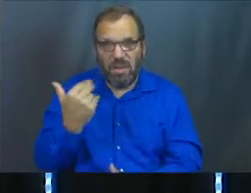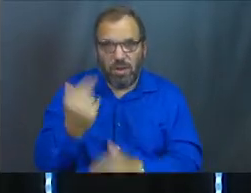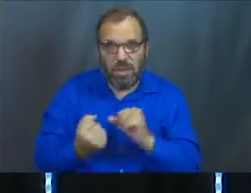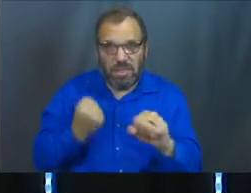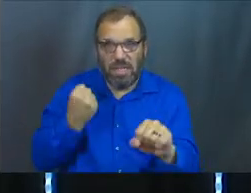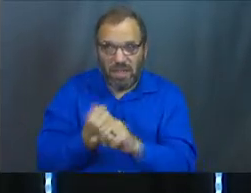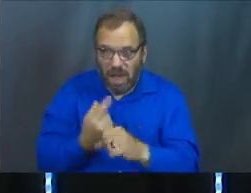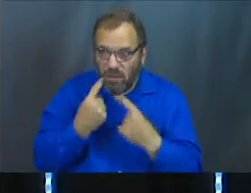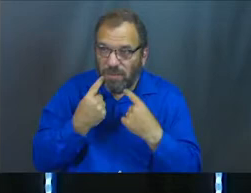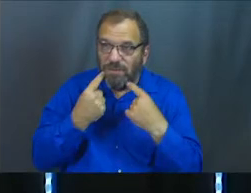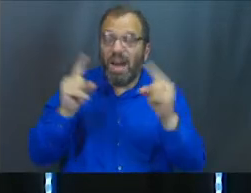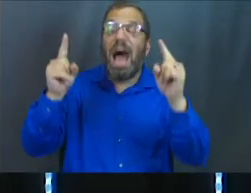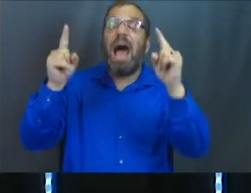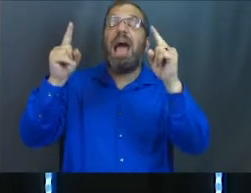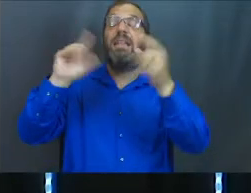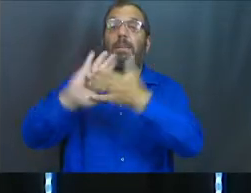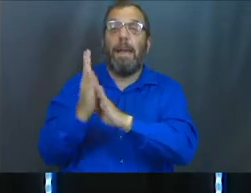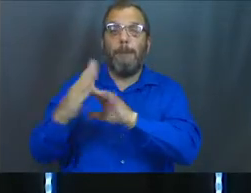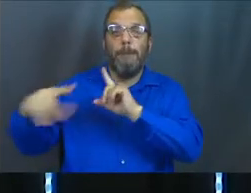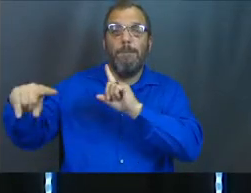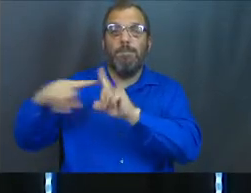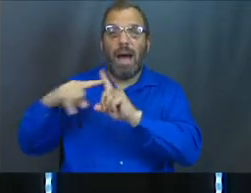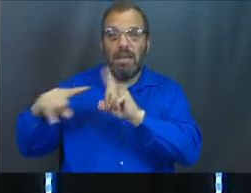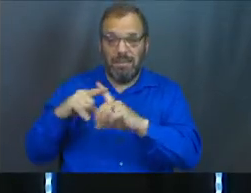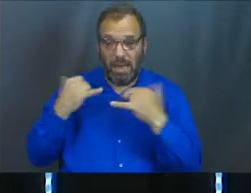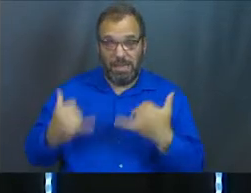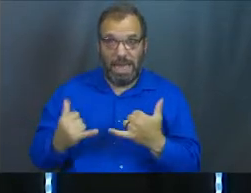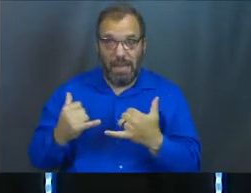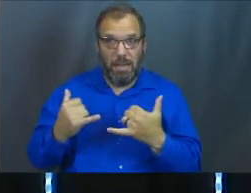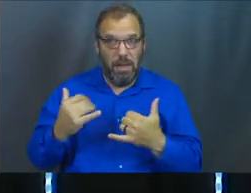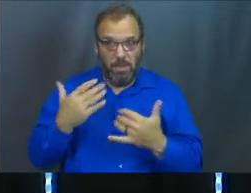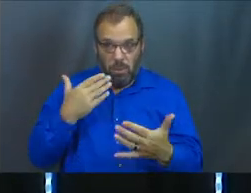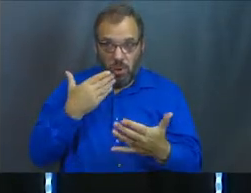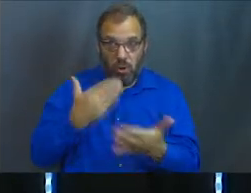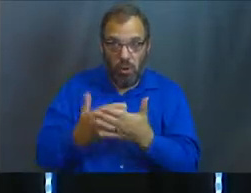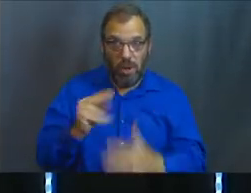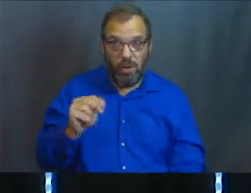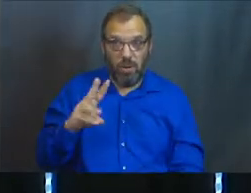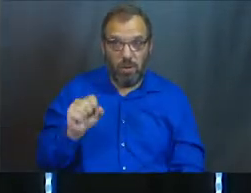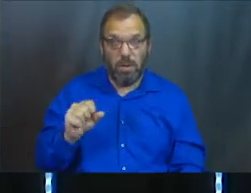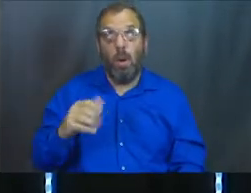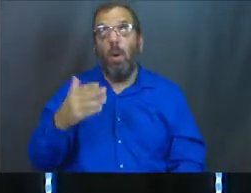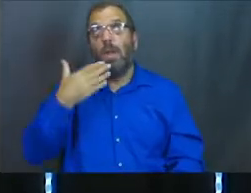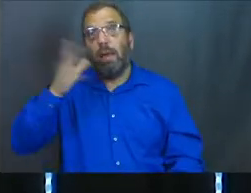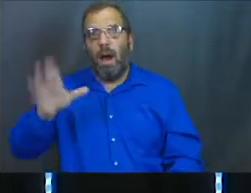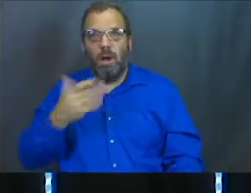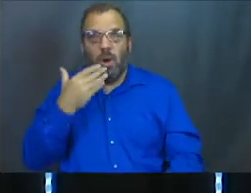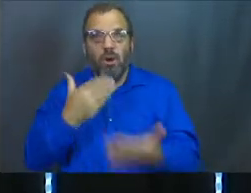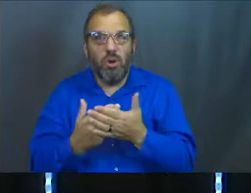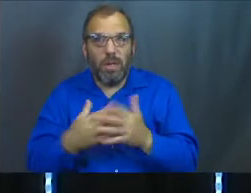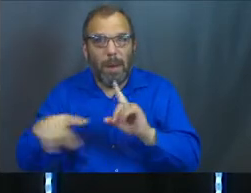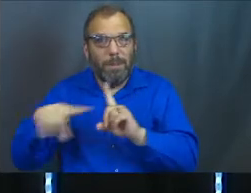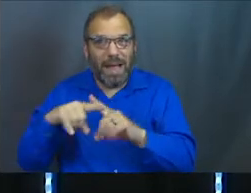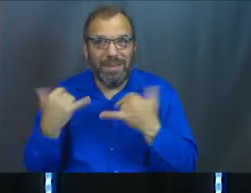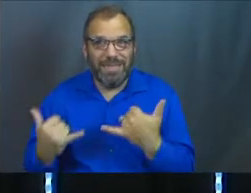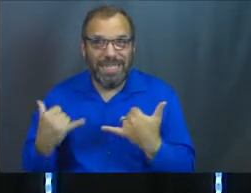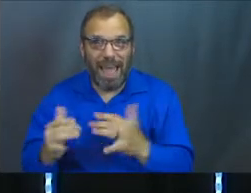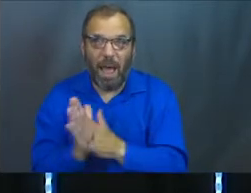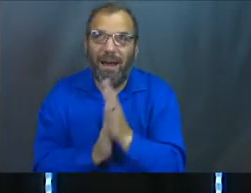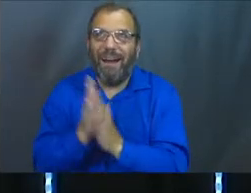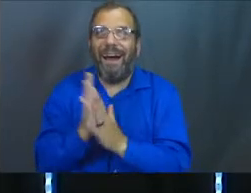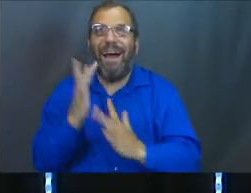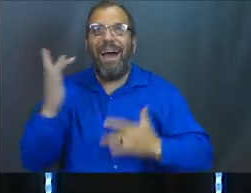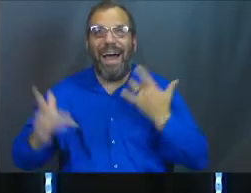to finally take a positive turn, and today if you've been waiting for good news, thank God things finally take a